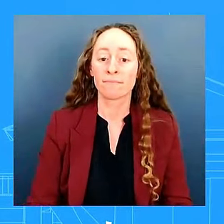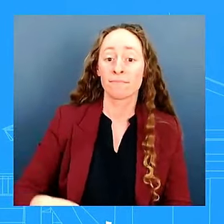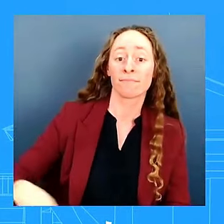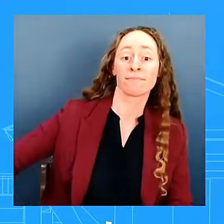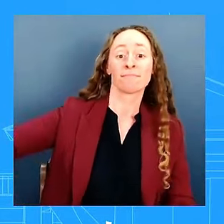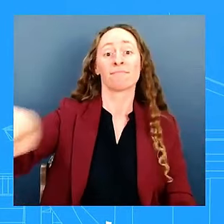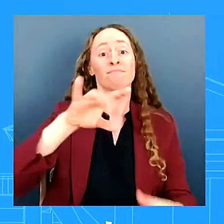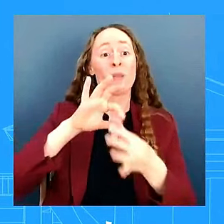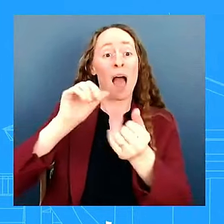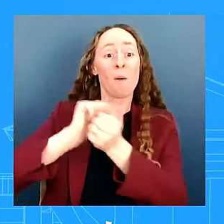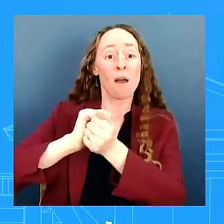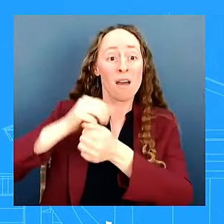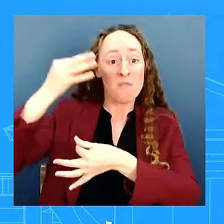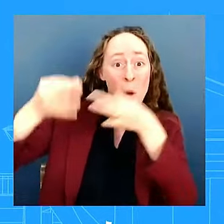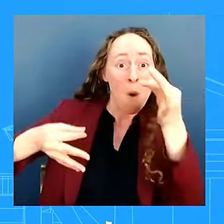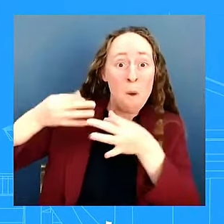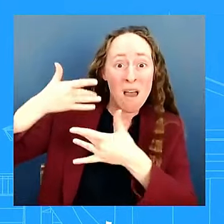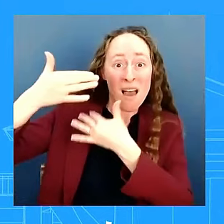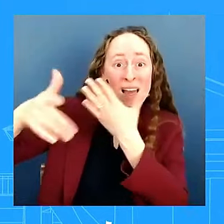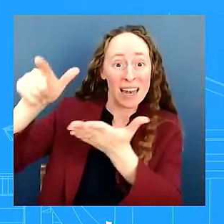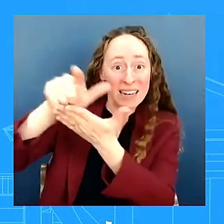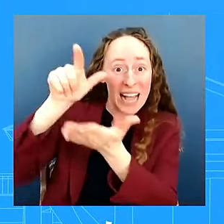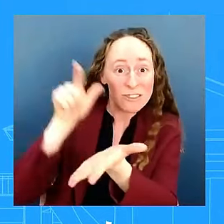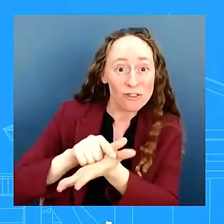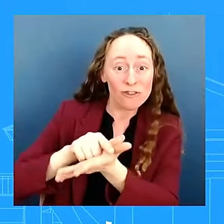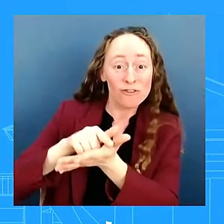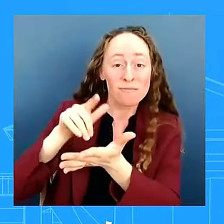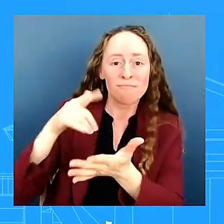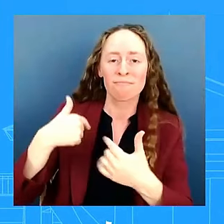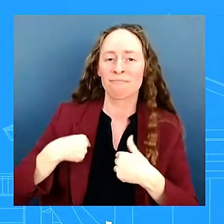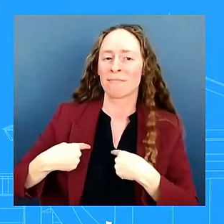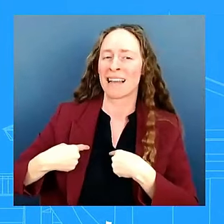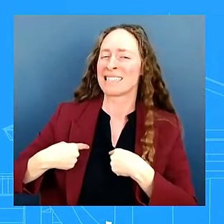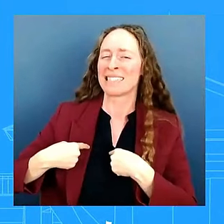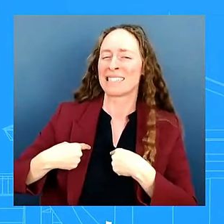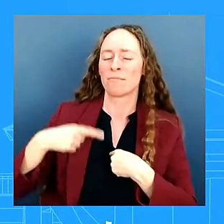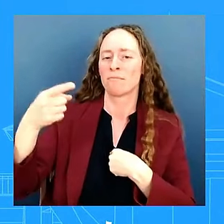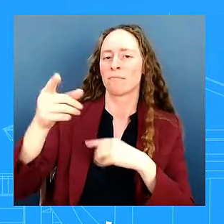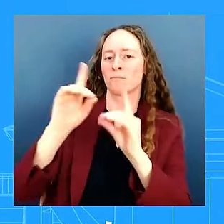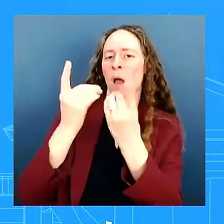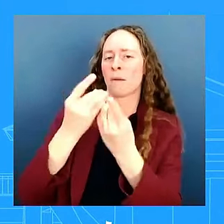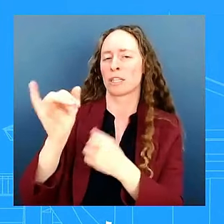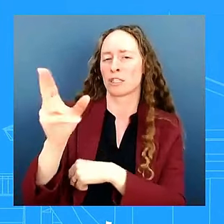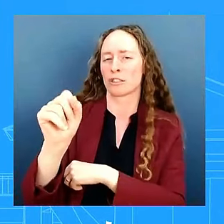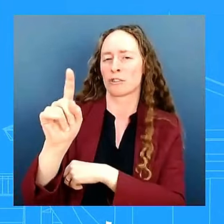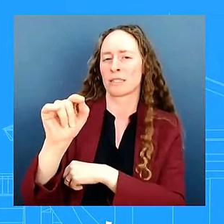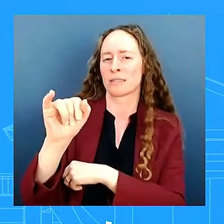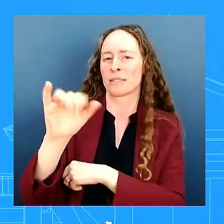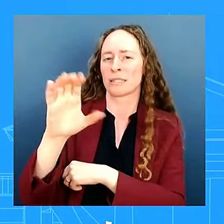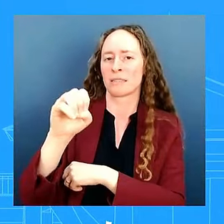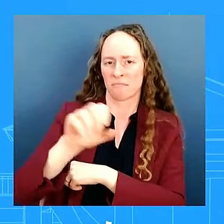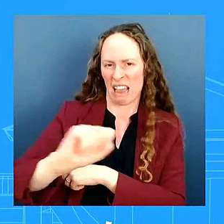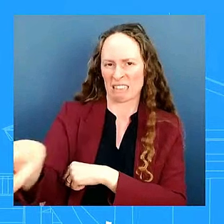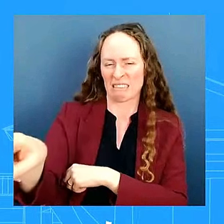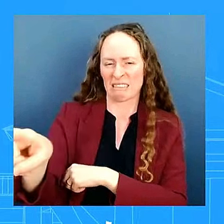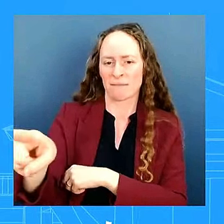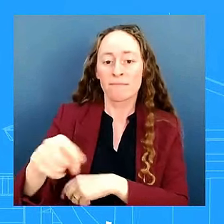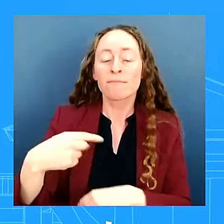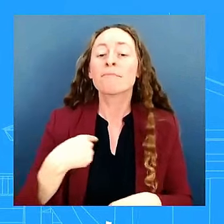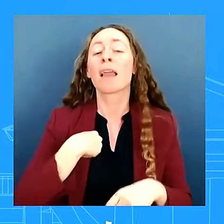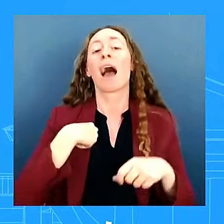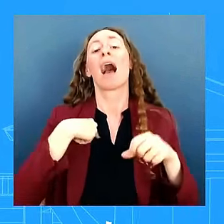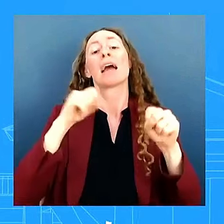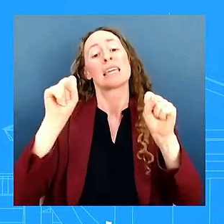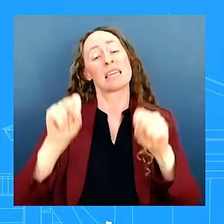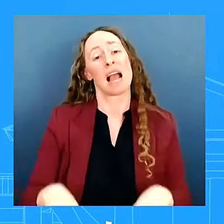uh but i will say and this is something i think i said moments ago and the president has said i'm just repeating what the president has said moments